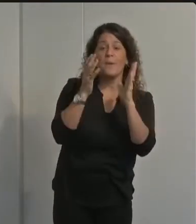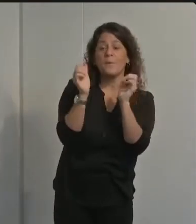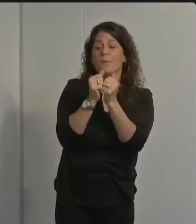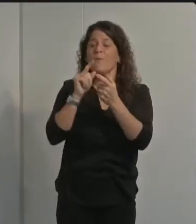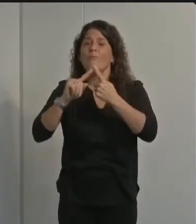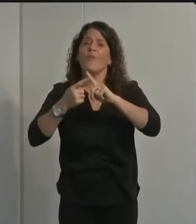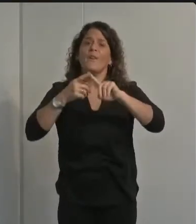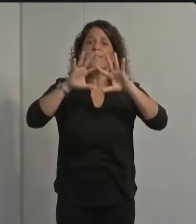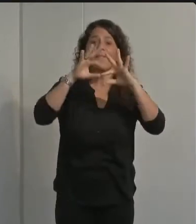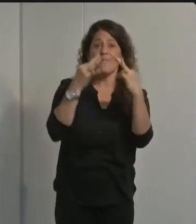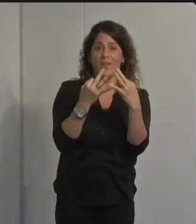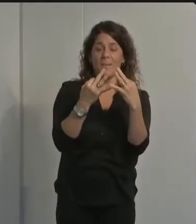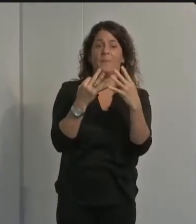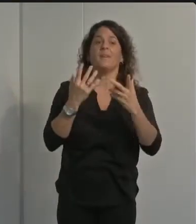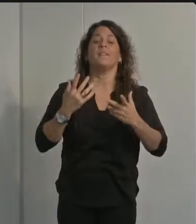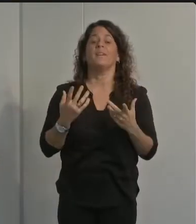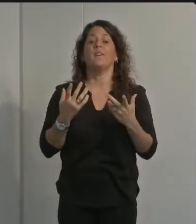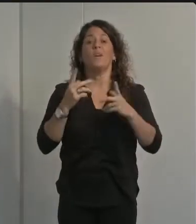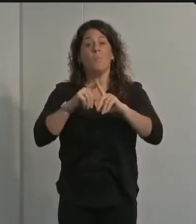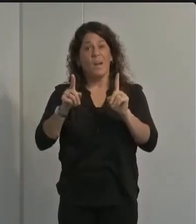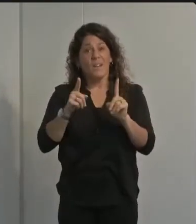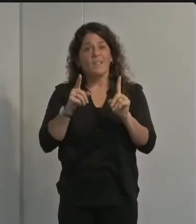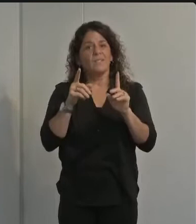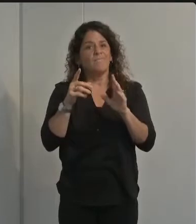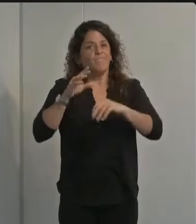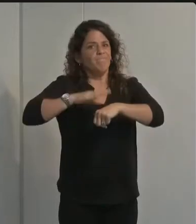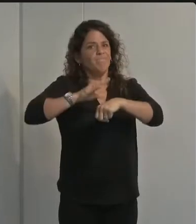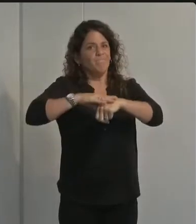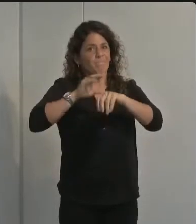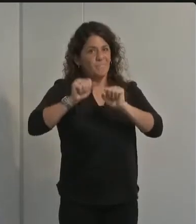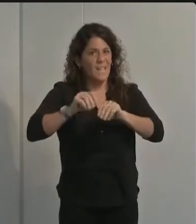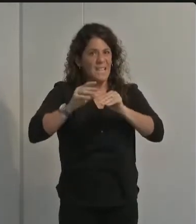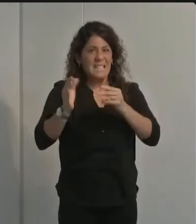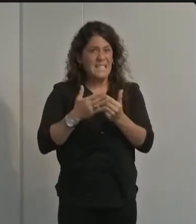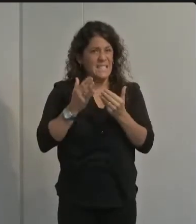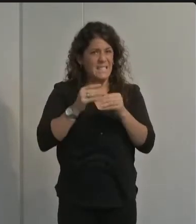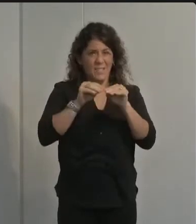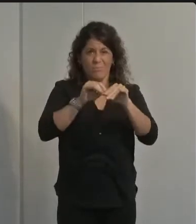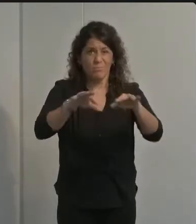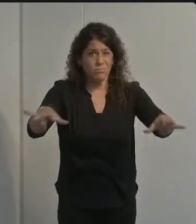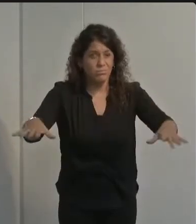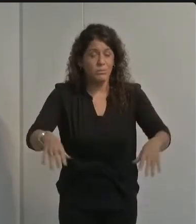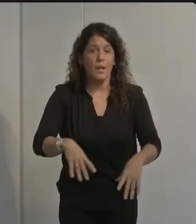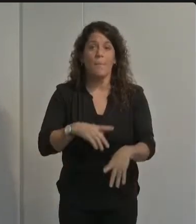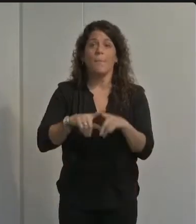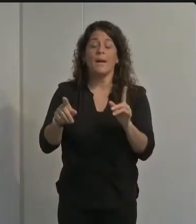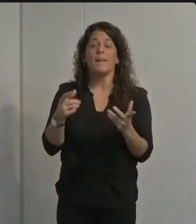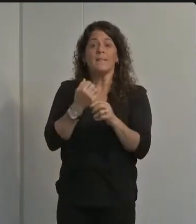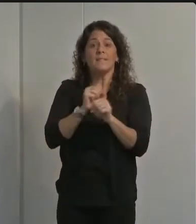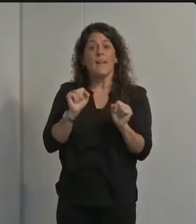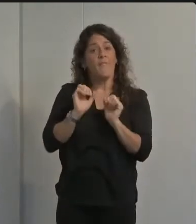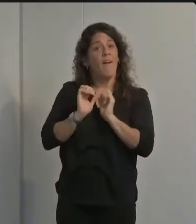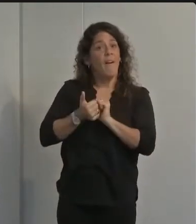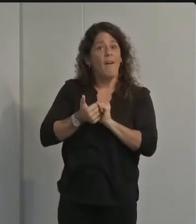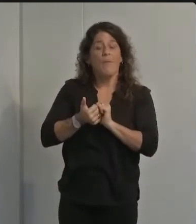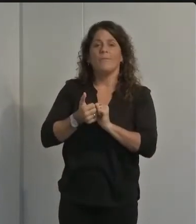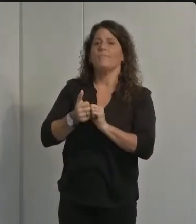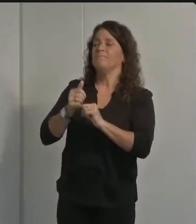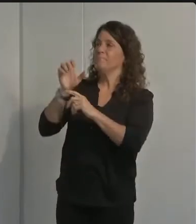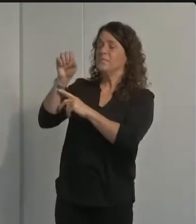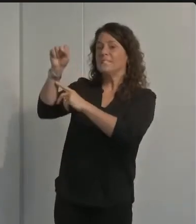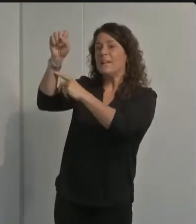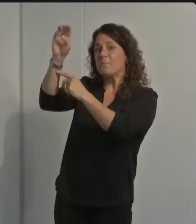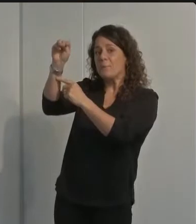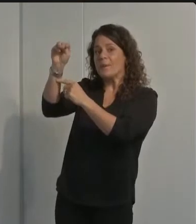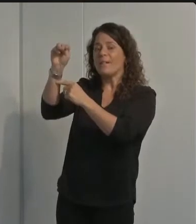to unknowingly contracting or spreading the virus in santa maria local kids can safely celebrate halloween by visiting drive